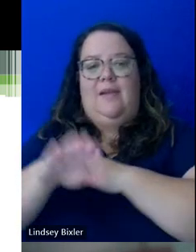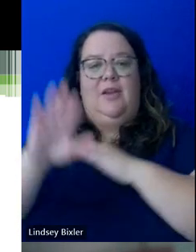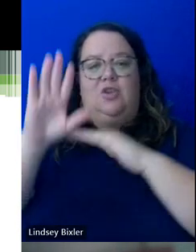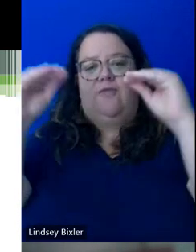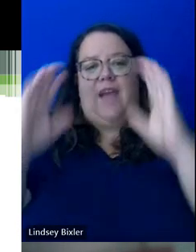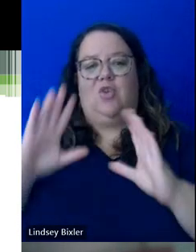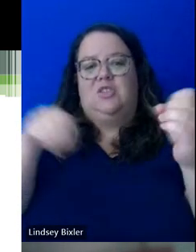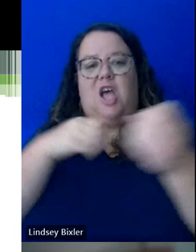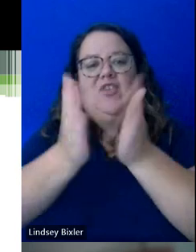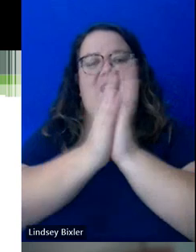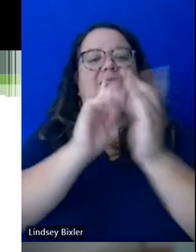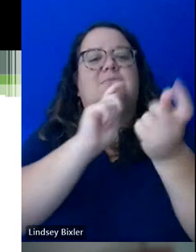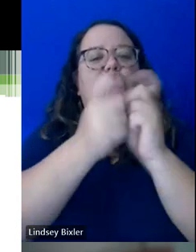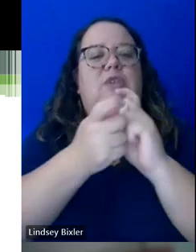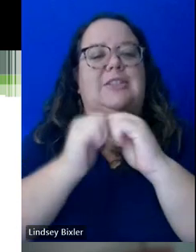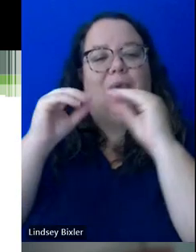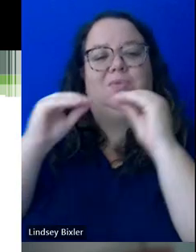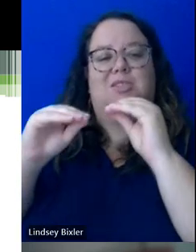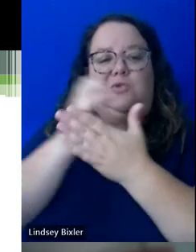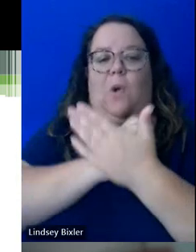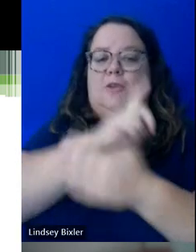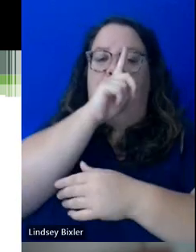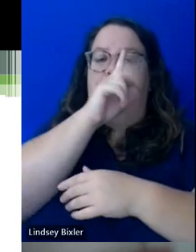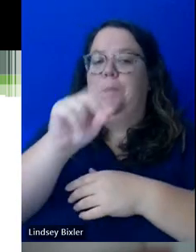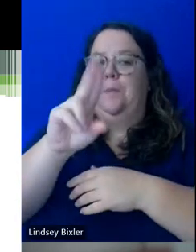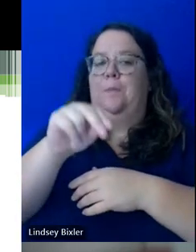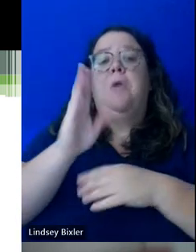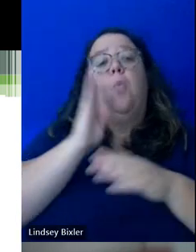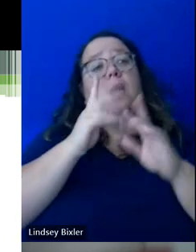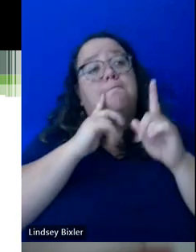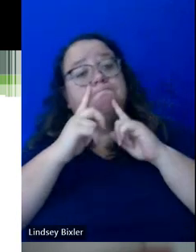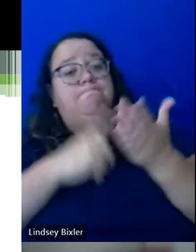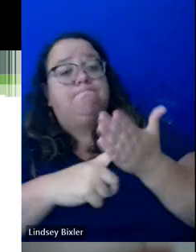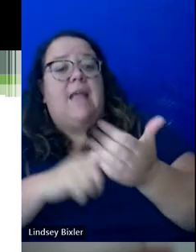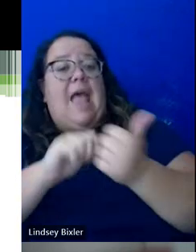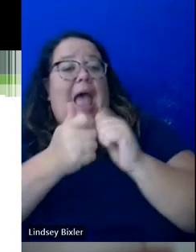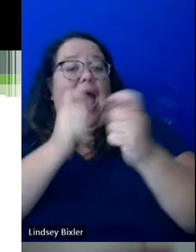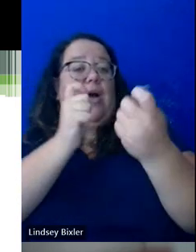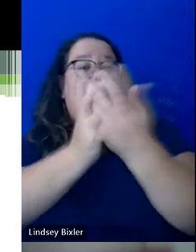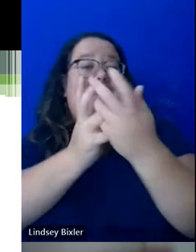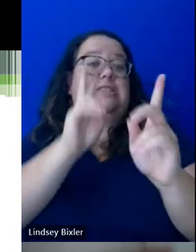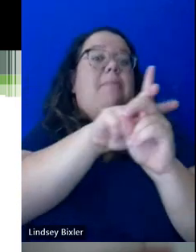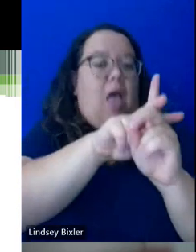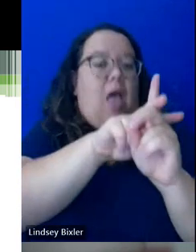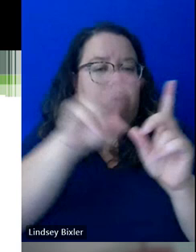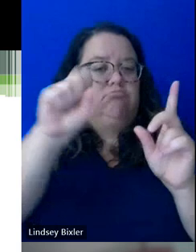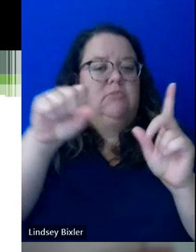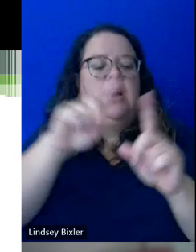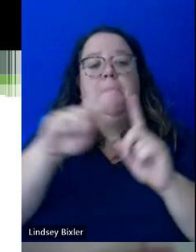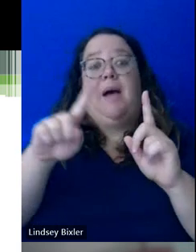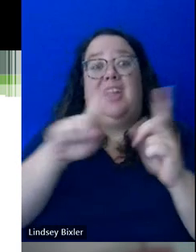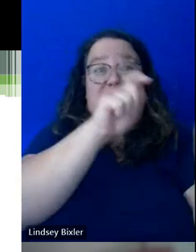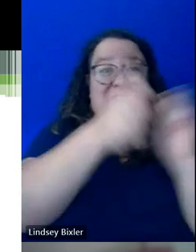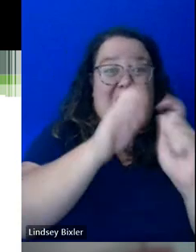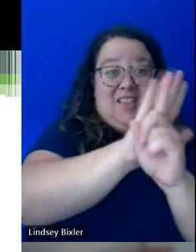office and ask them to change the way they teach the course. We can have a conversation around how accommodations might apply, but really this is where